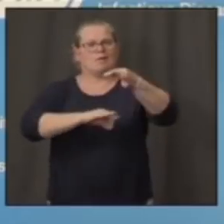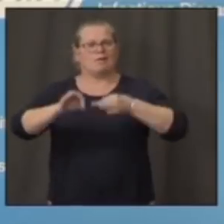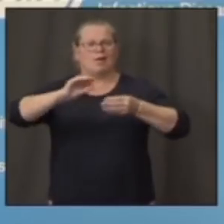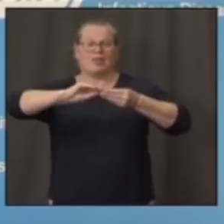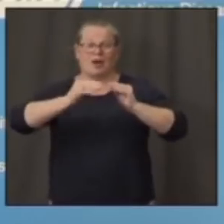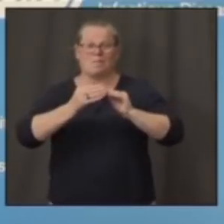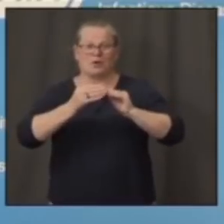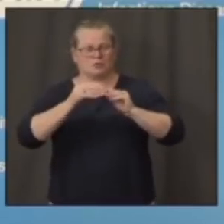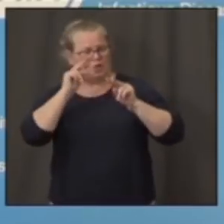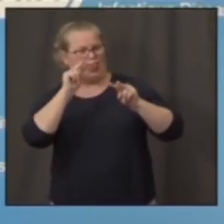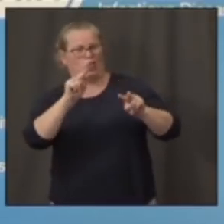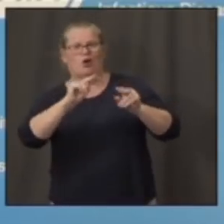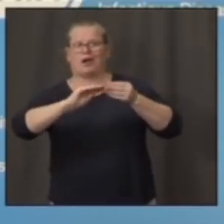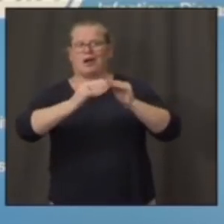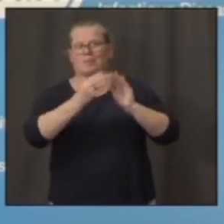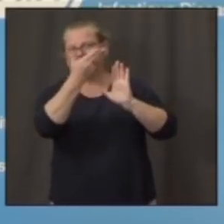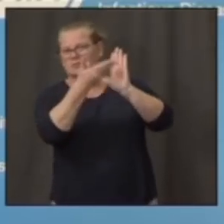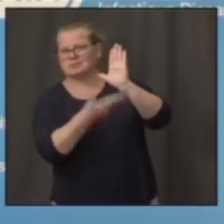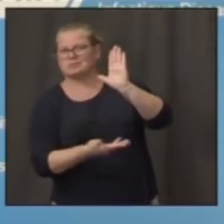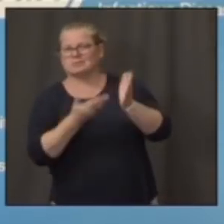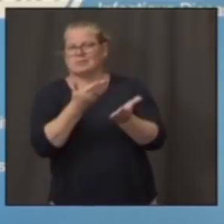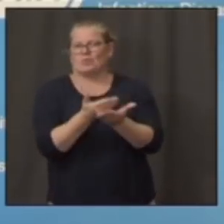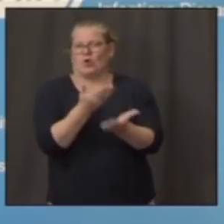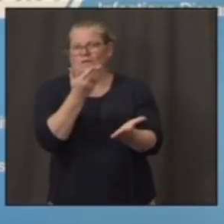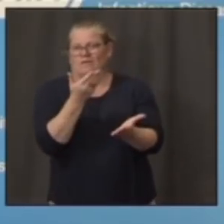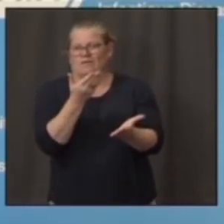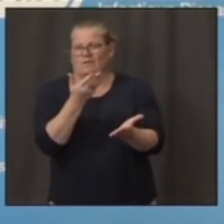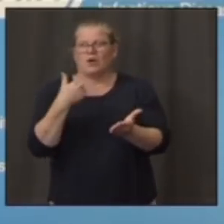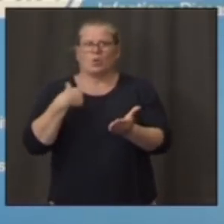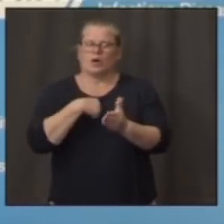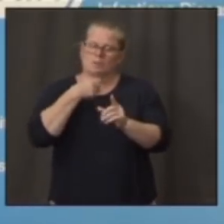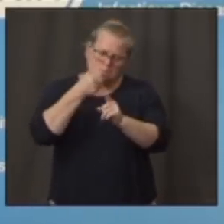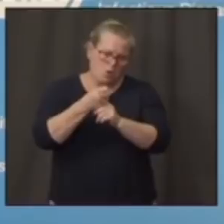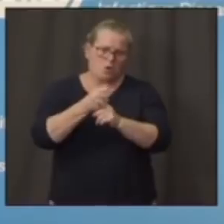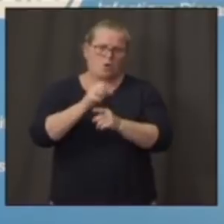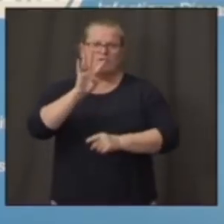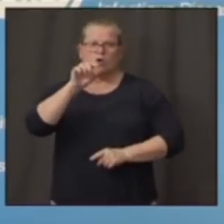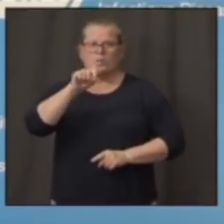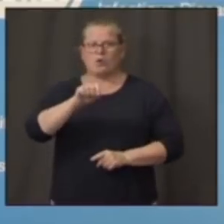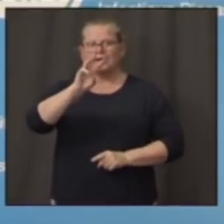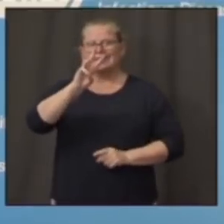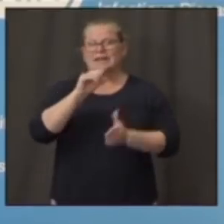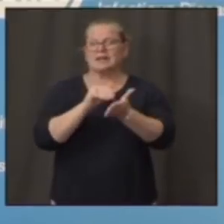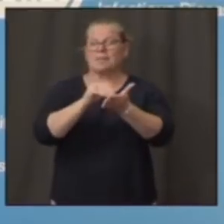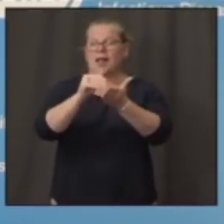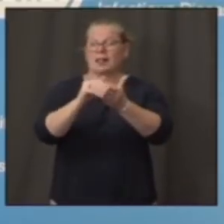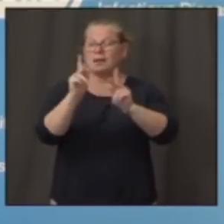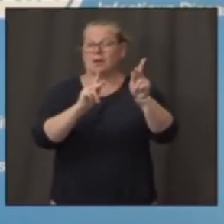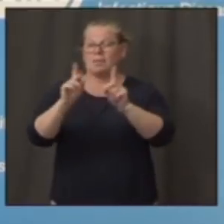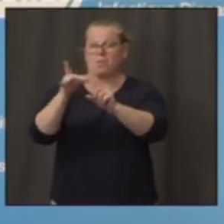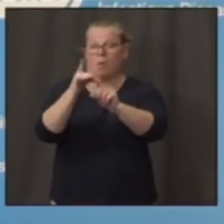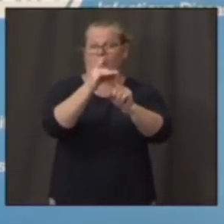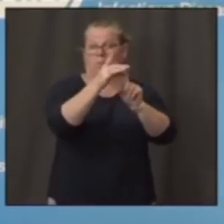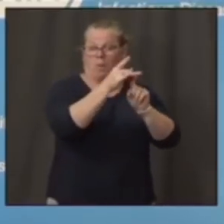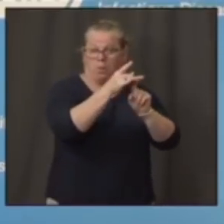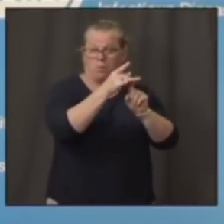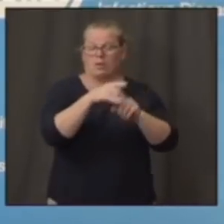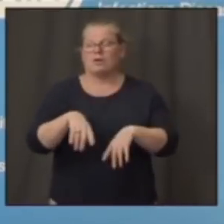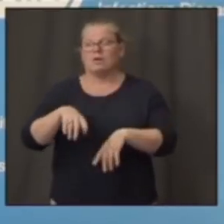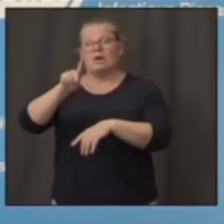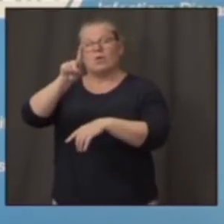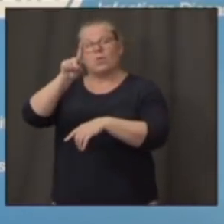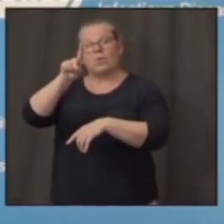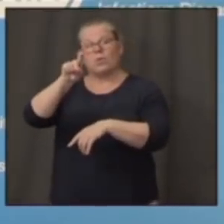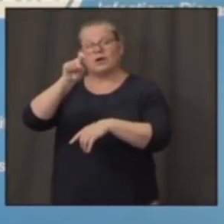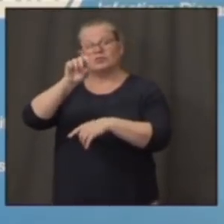with regard to total number of cases, 4.6 million cases, and 154,000 deaths. Different